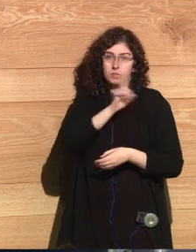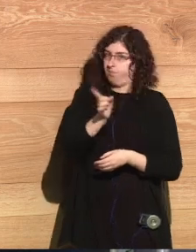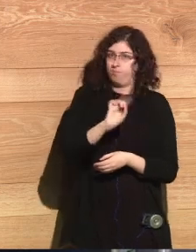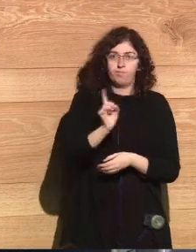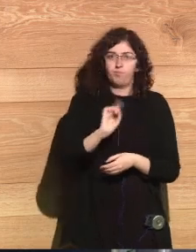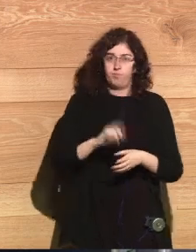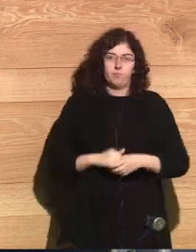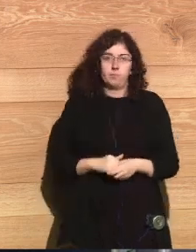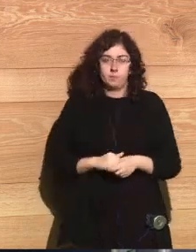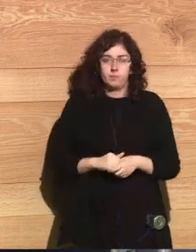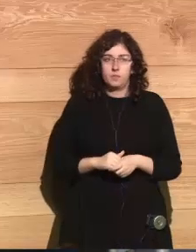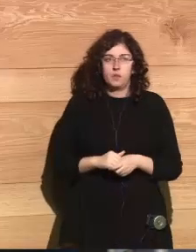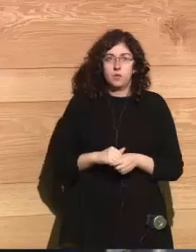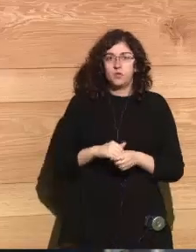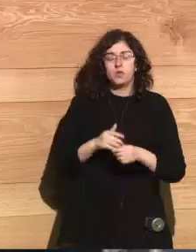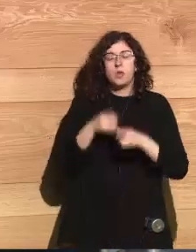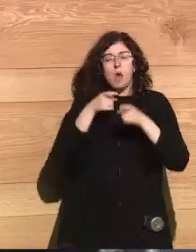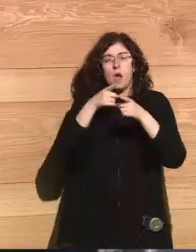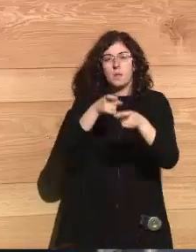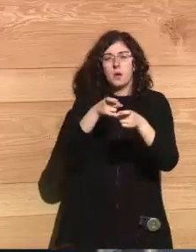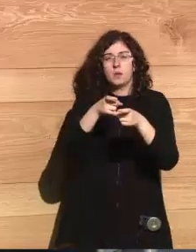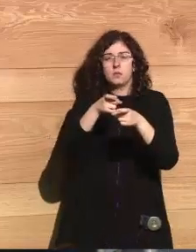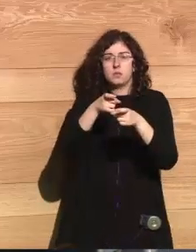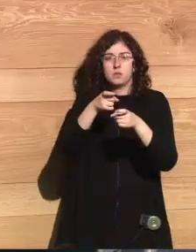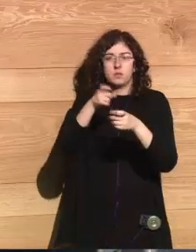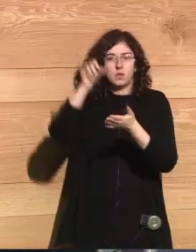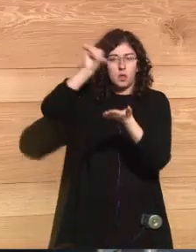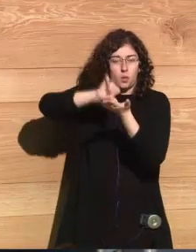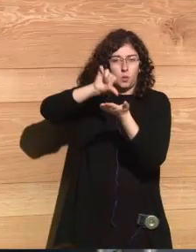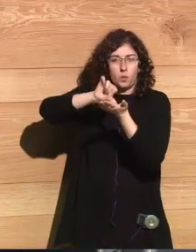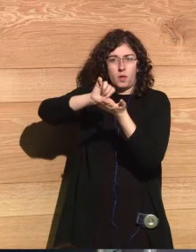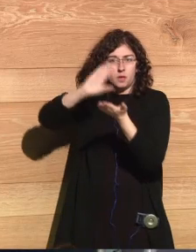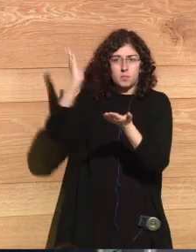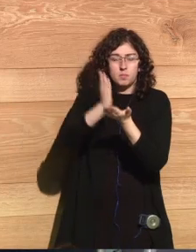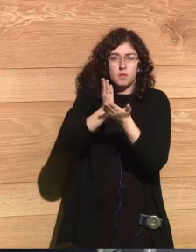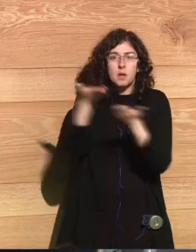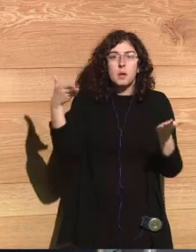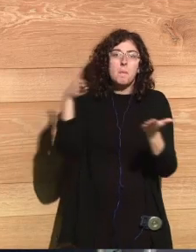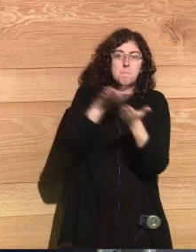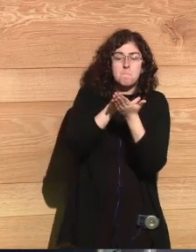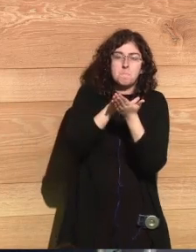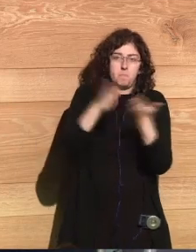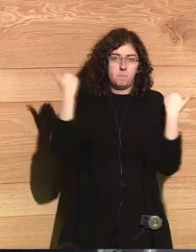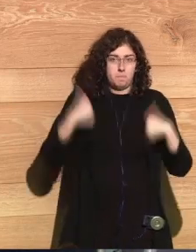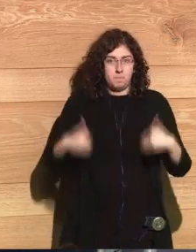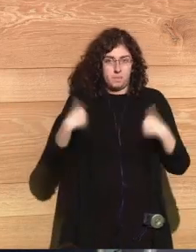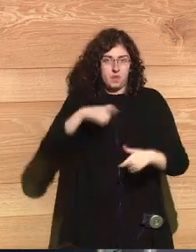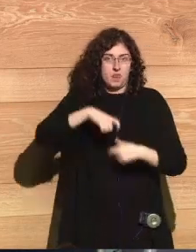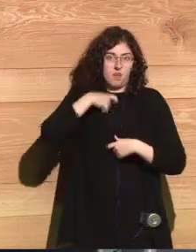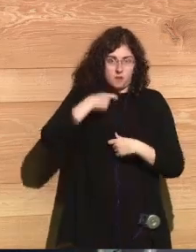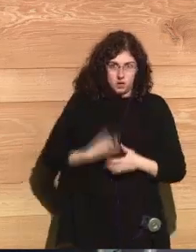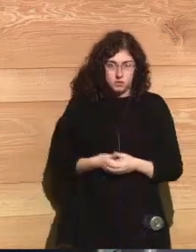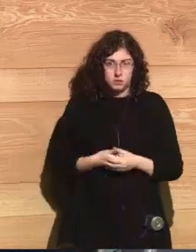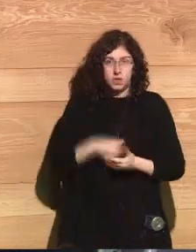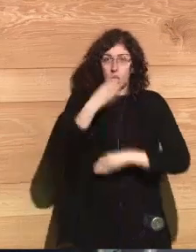with a military target. They are made to target at cities and kill civilians. And if they are